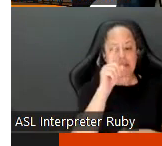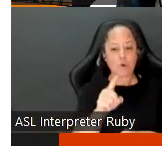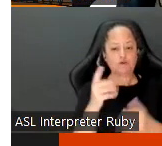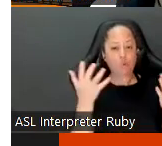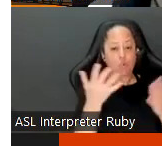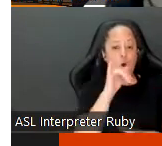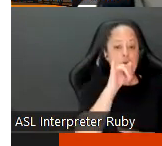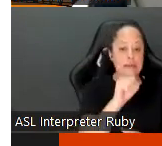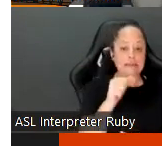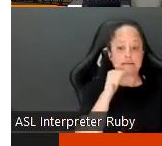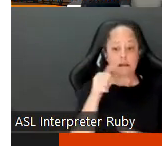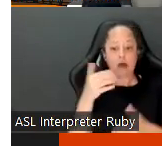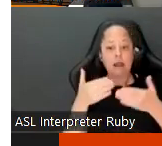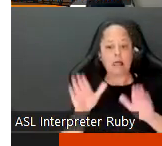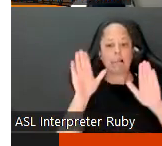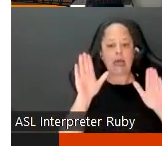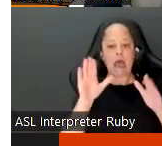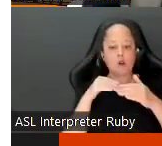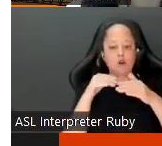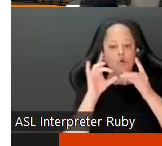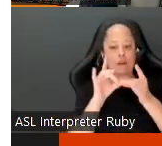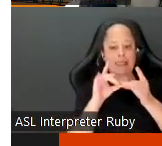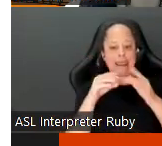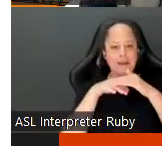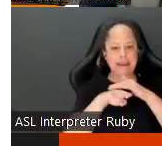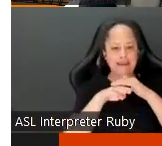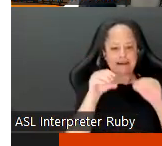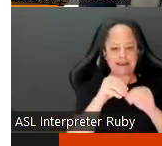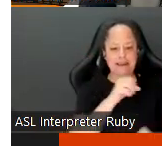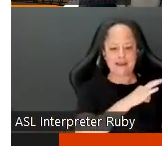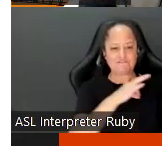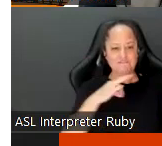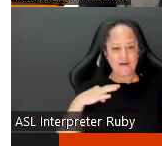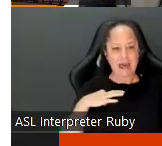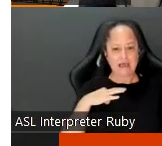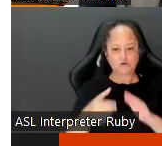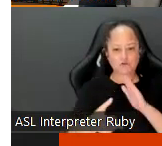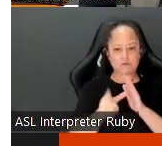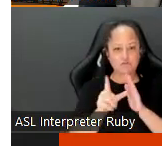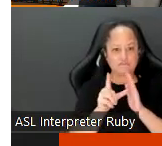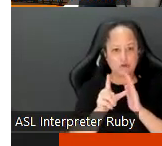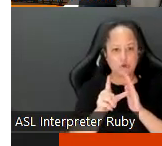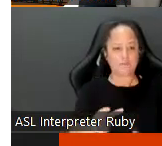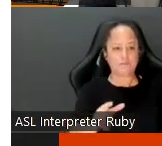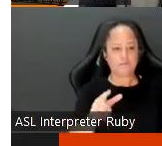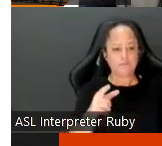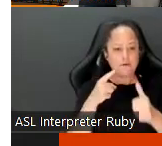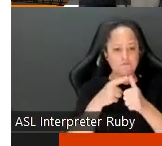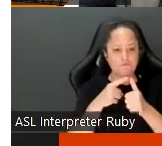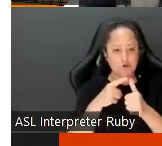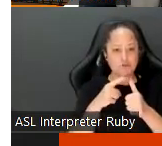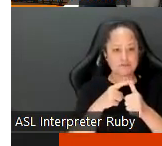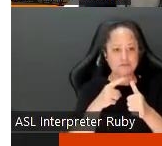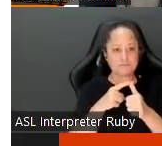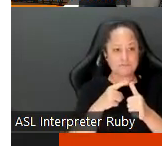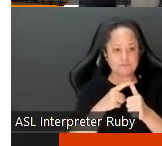what is and is not allowed around accessibility um in a faculty uh review um so first and foremost